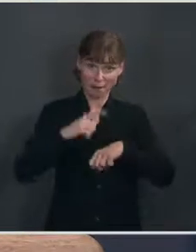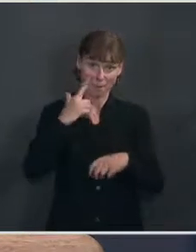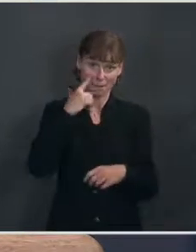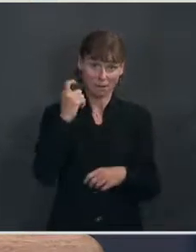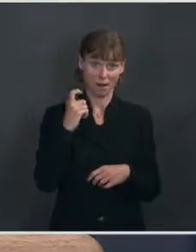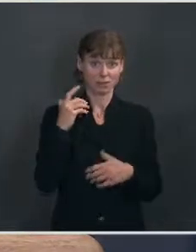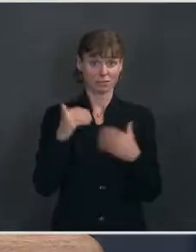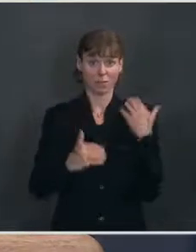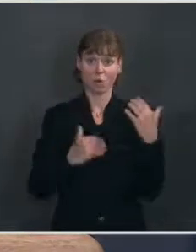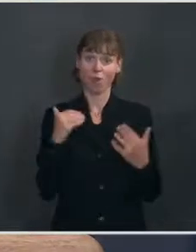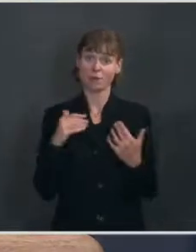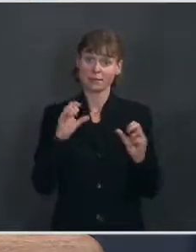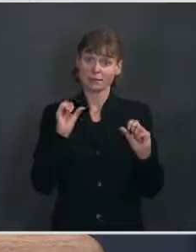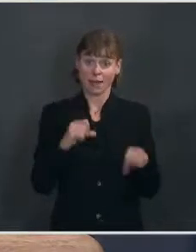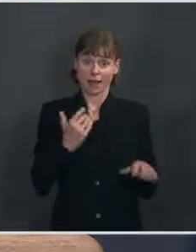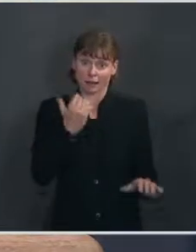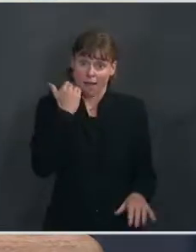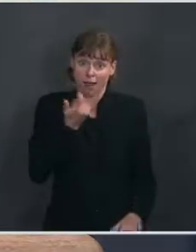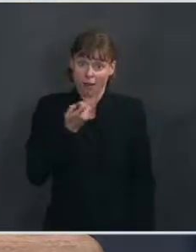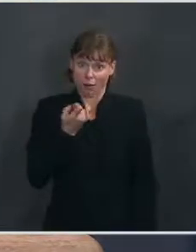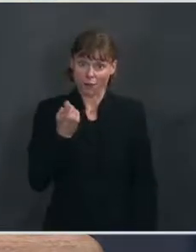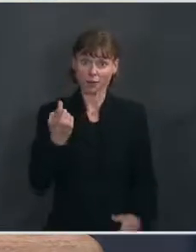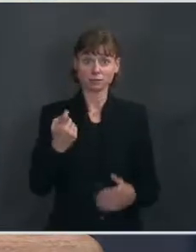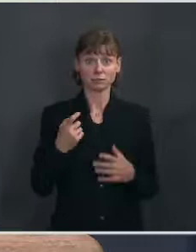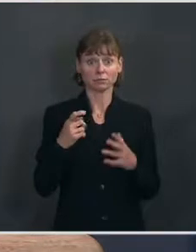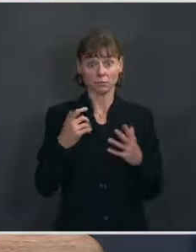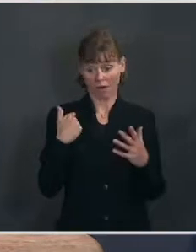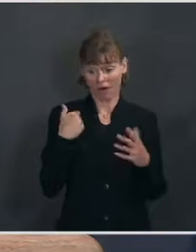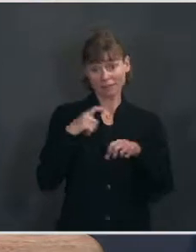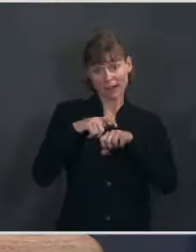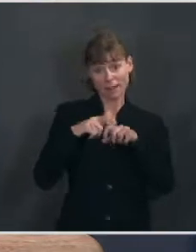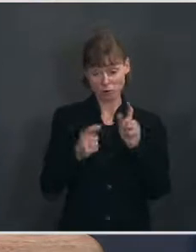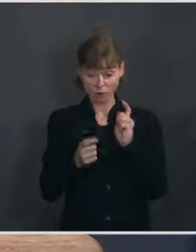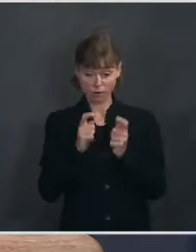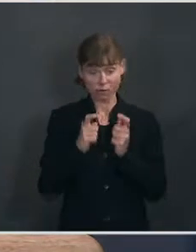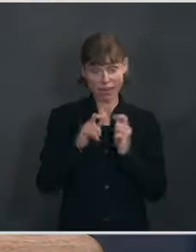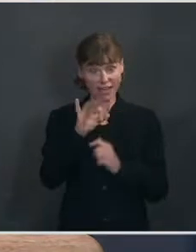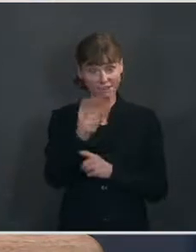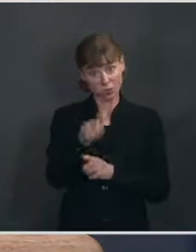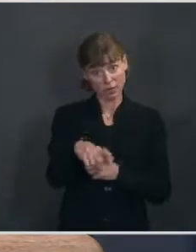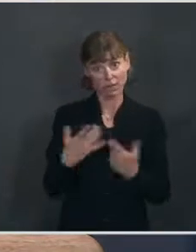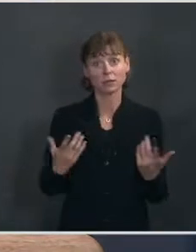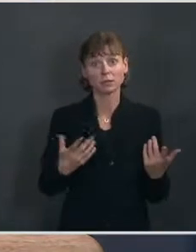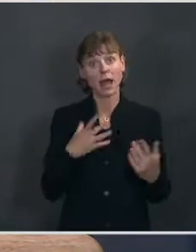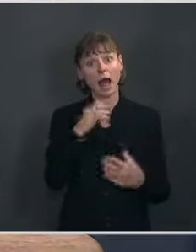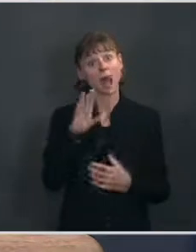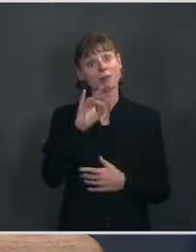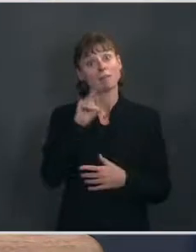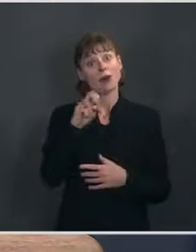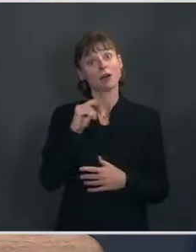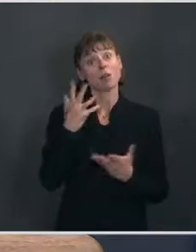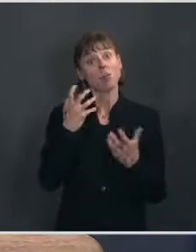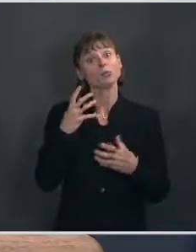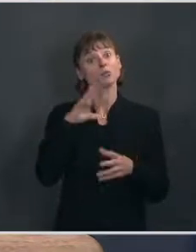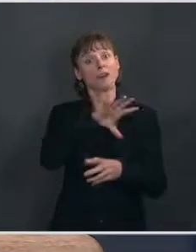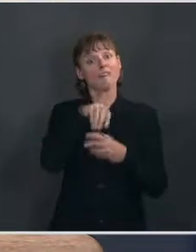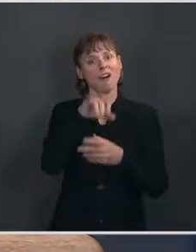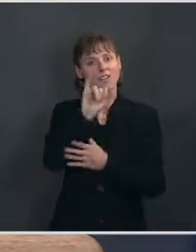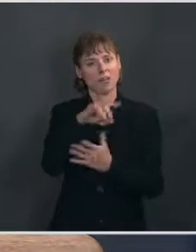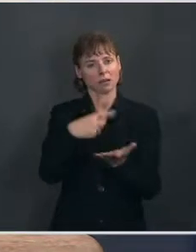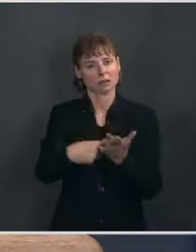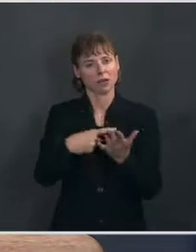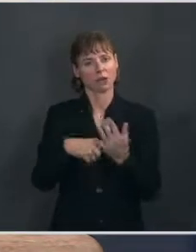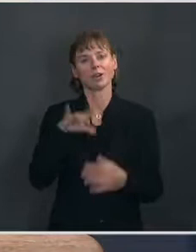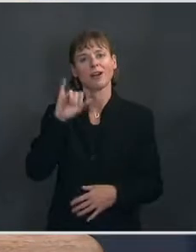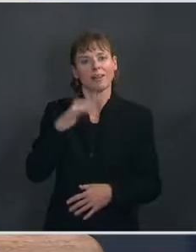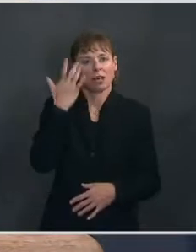this process can take a bit to make changes as needed. And he wants to be a part of those conversations. Hence, he invited Republicans to